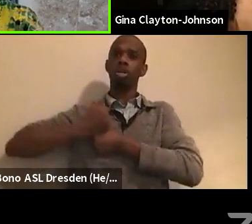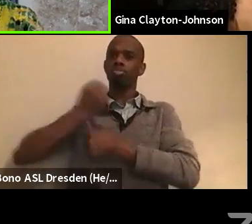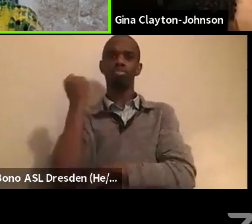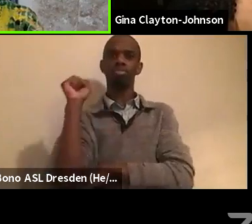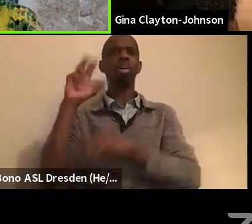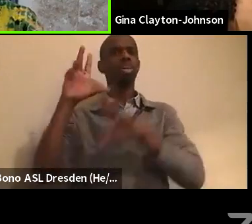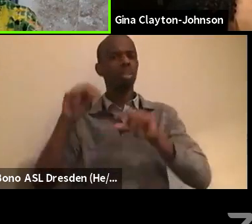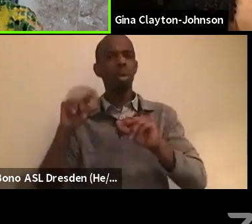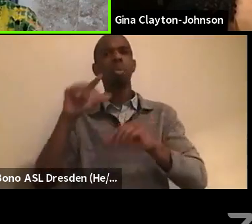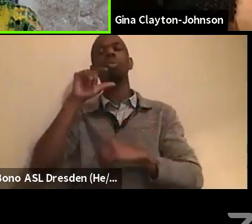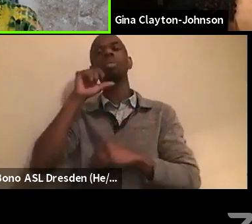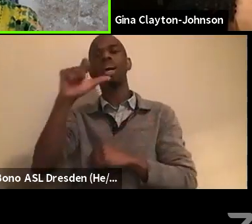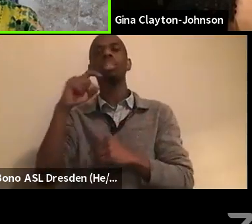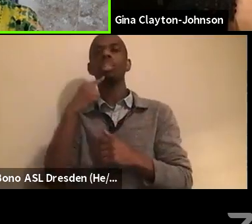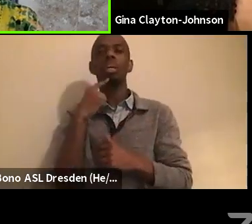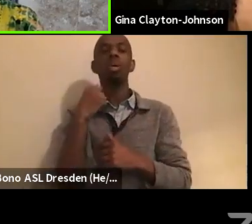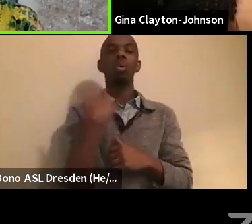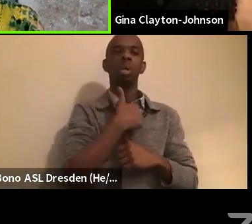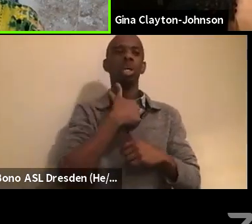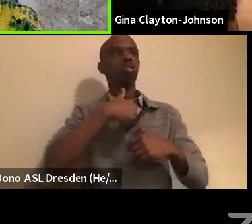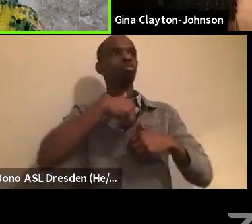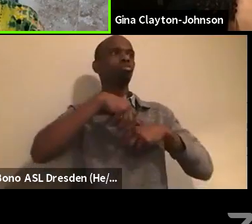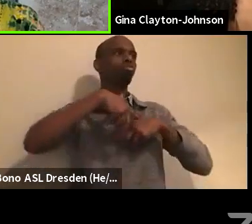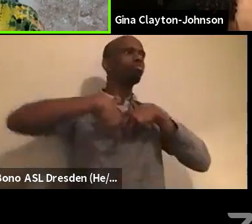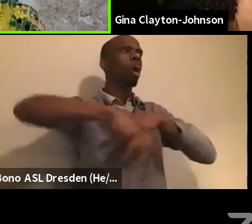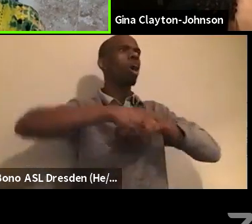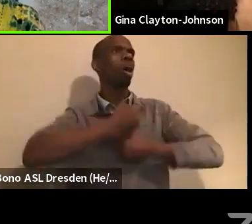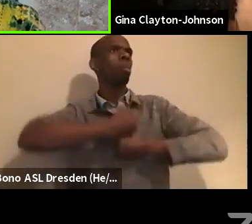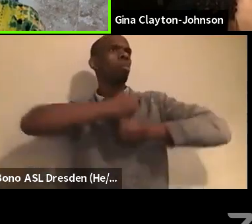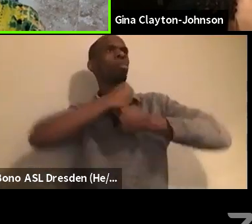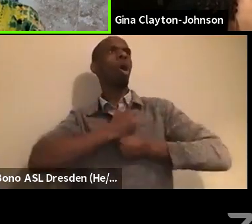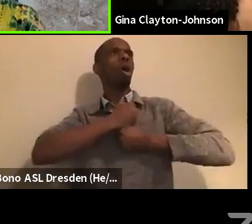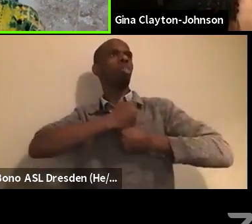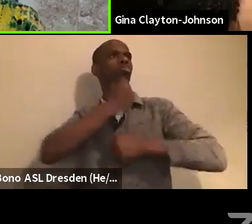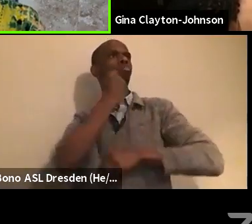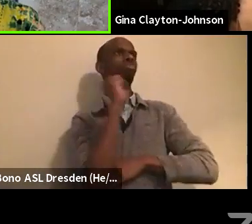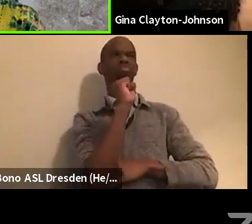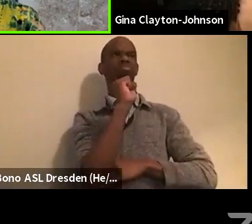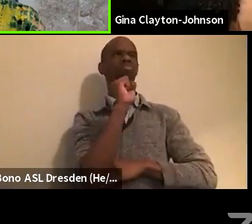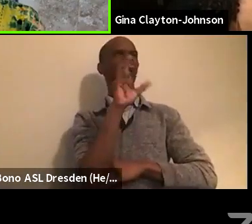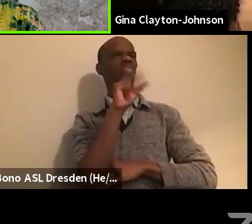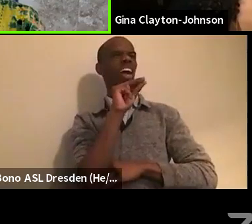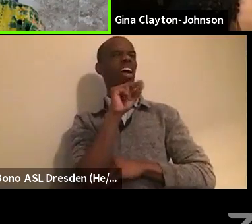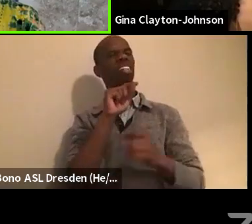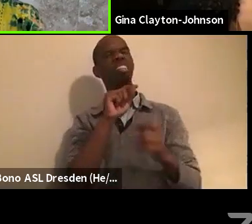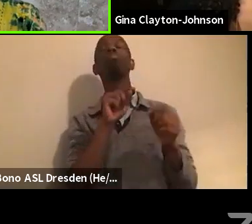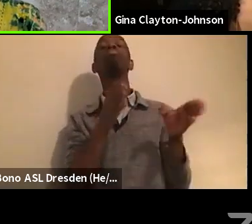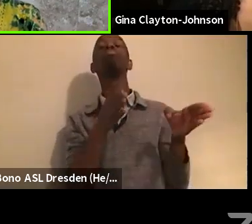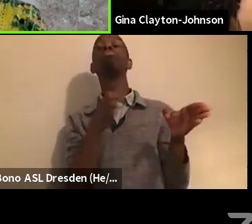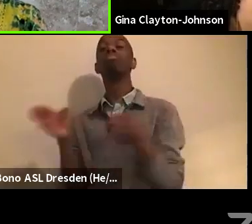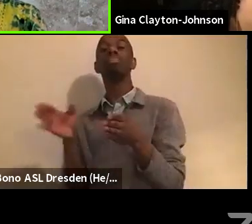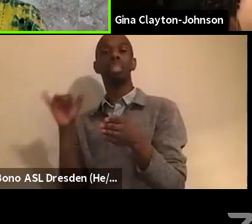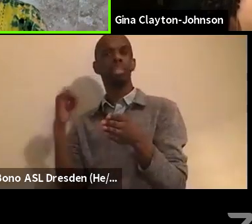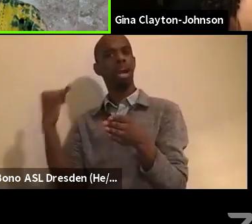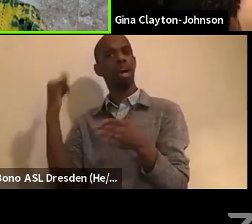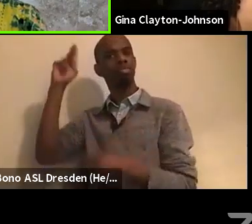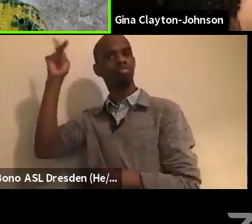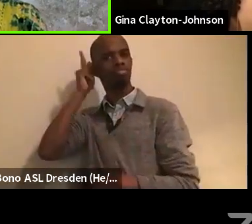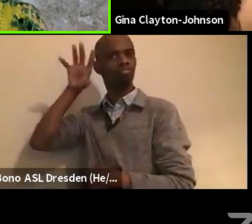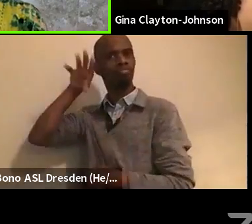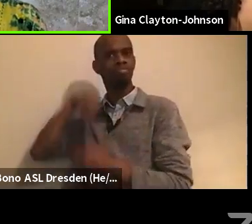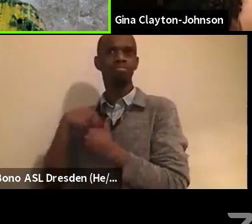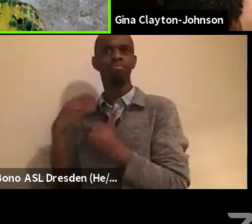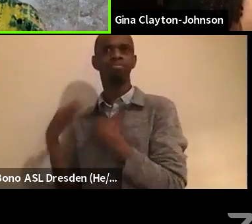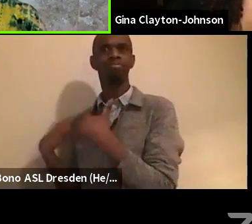protest to politics. It's that it, we transformation requires both protest and politics.